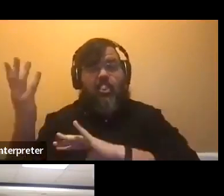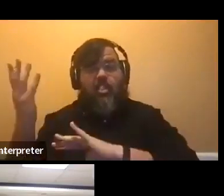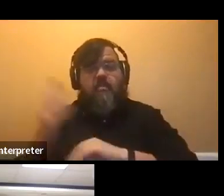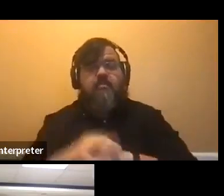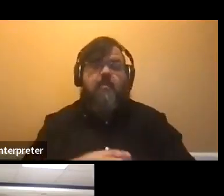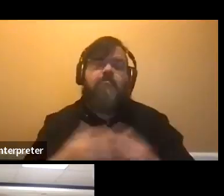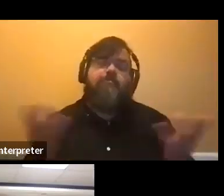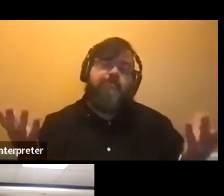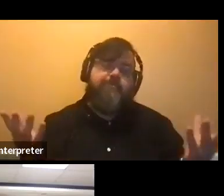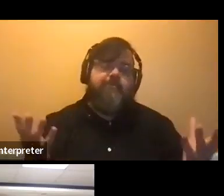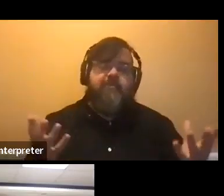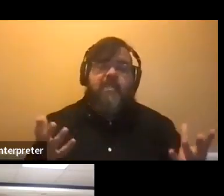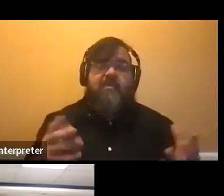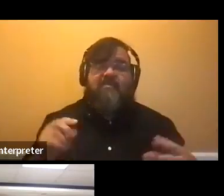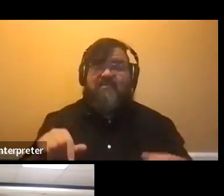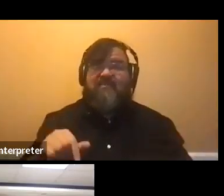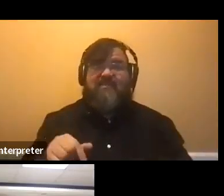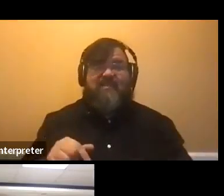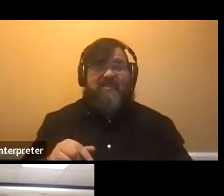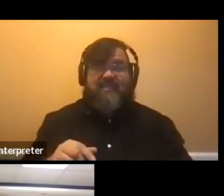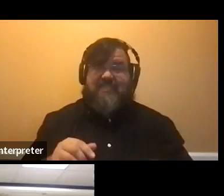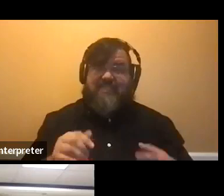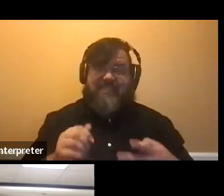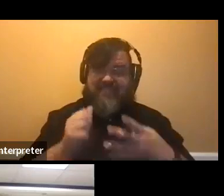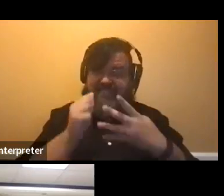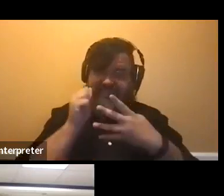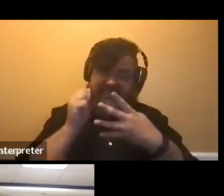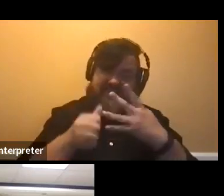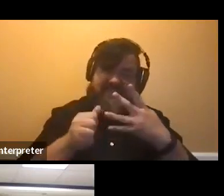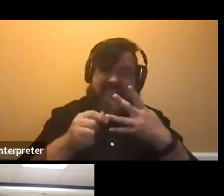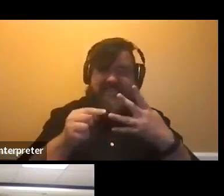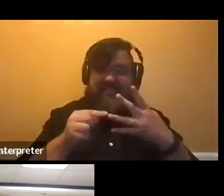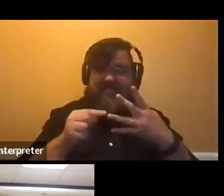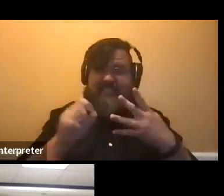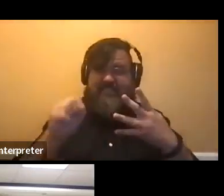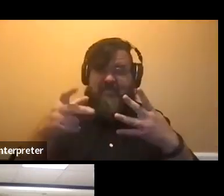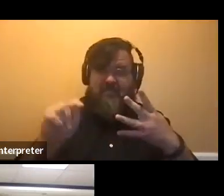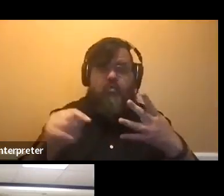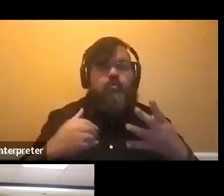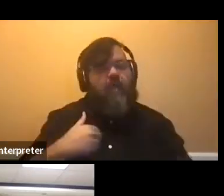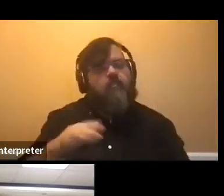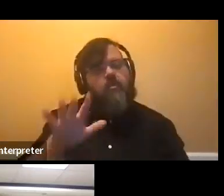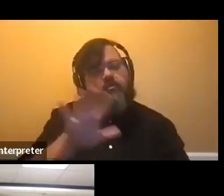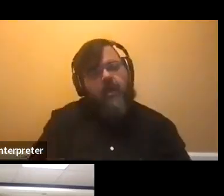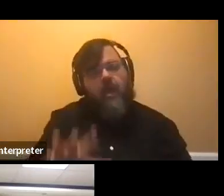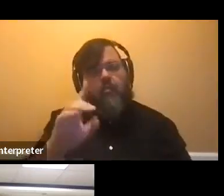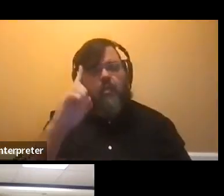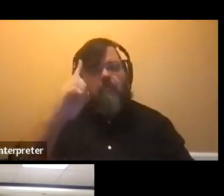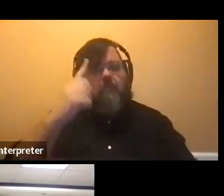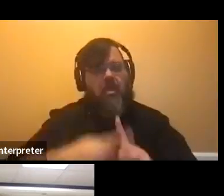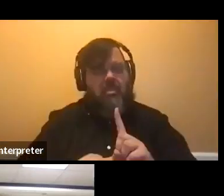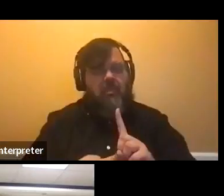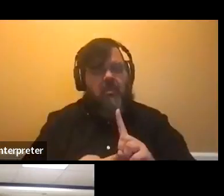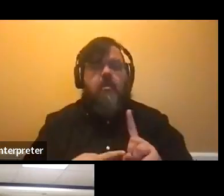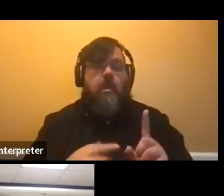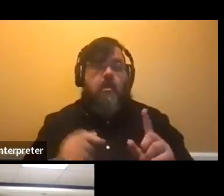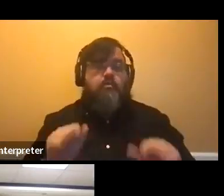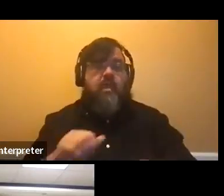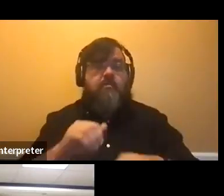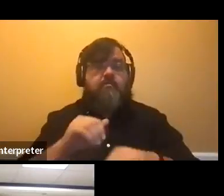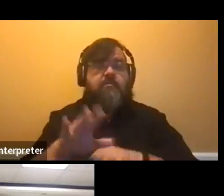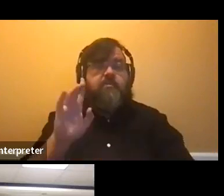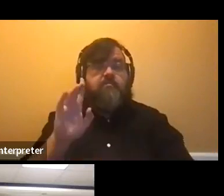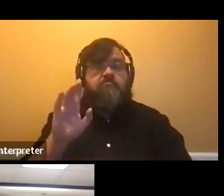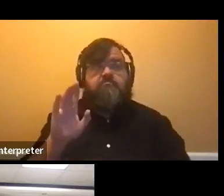past the middle of September. So you have about a month. So go ahead and start now. And then hopefully you can submit by, let's say October